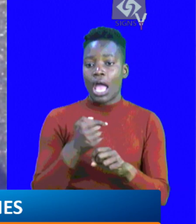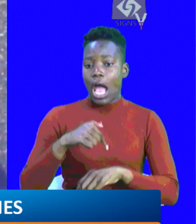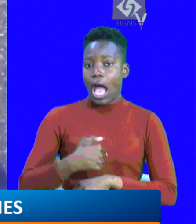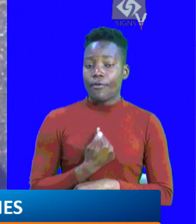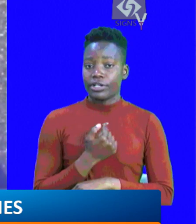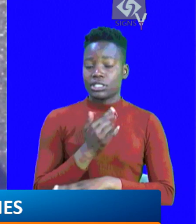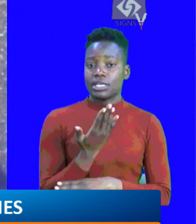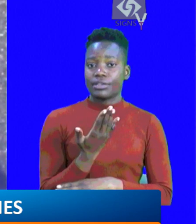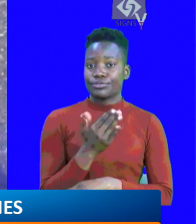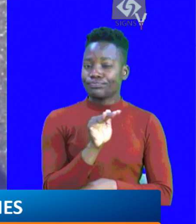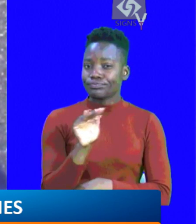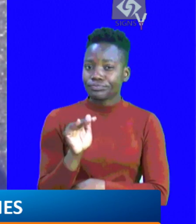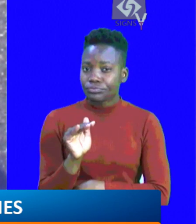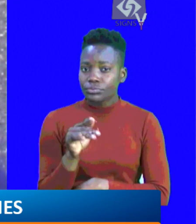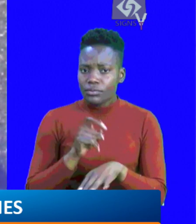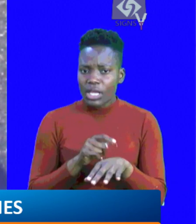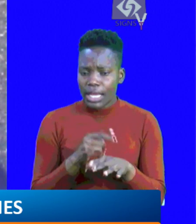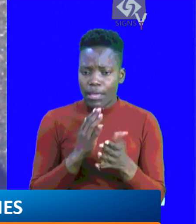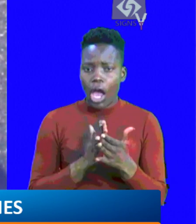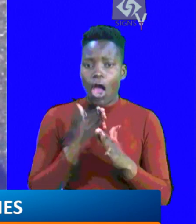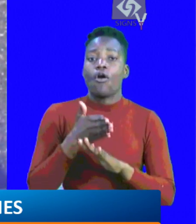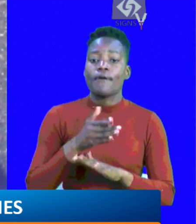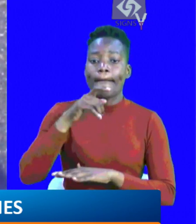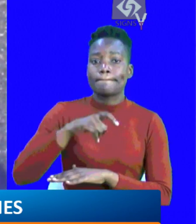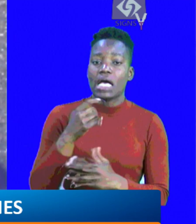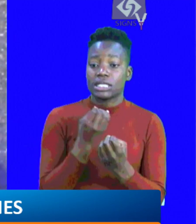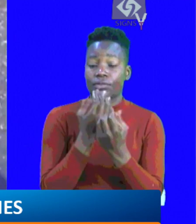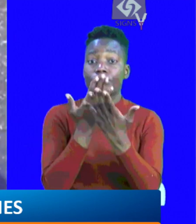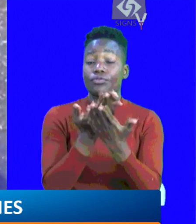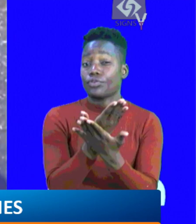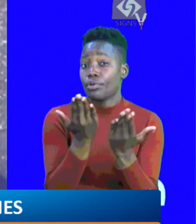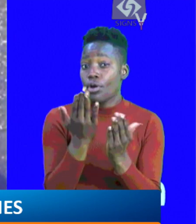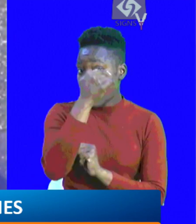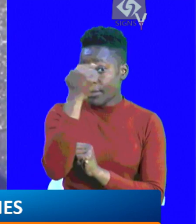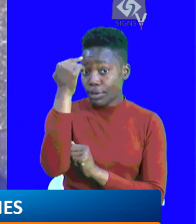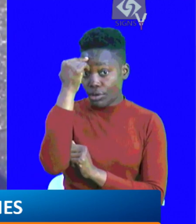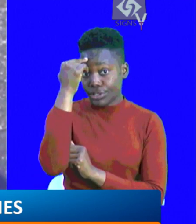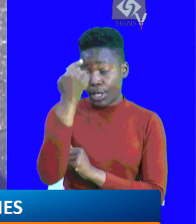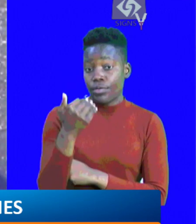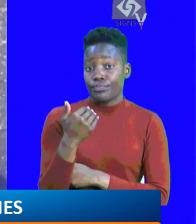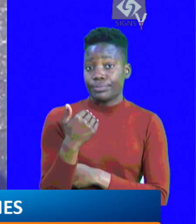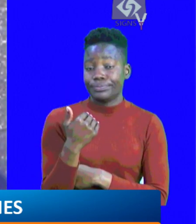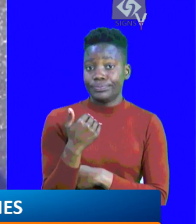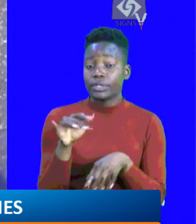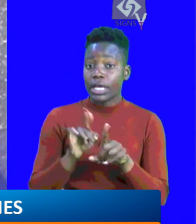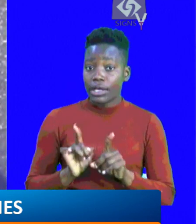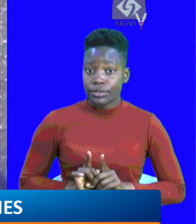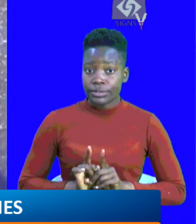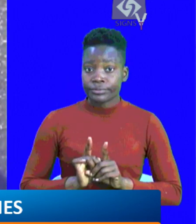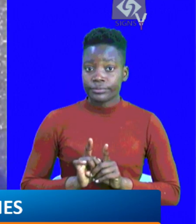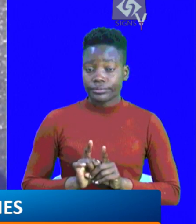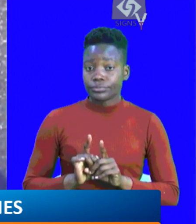job. Ours is to call you out. When you go overboard, we must tell you on the face because they are subjective